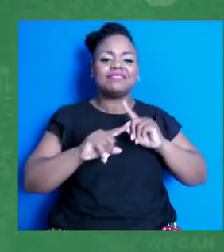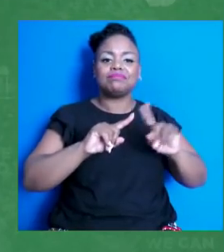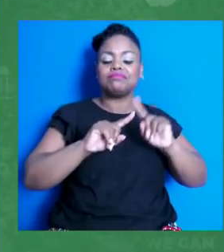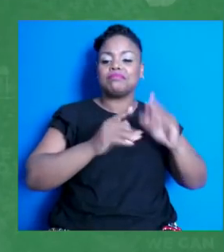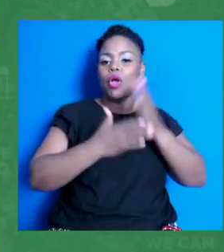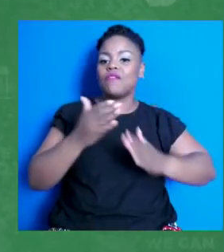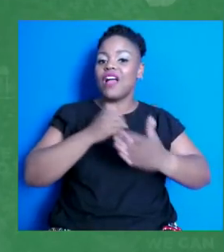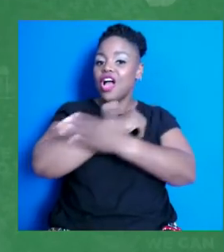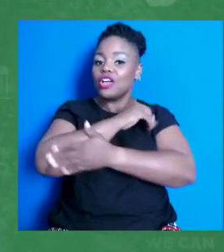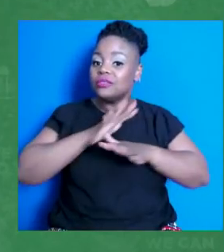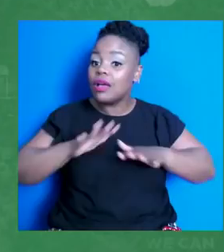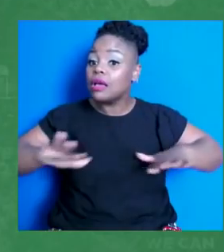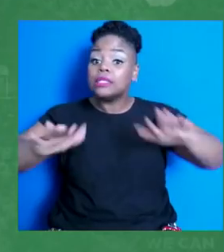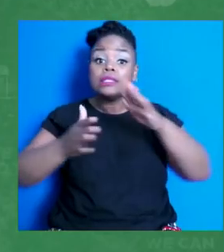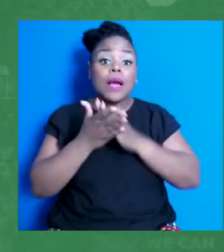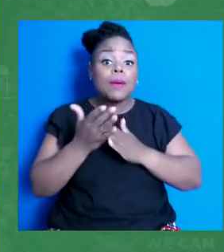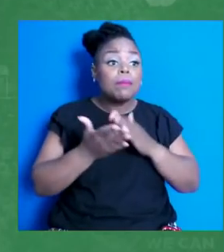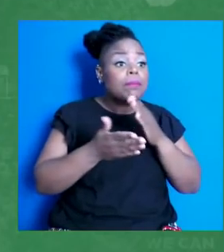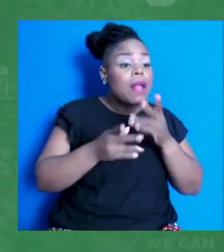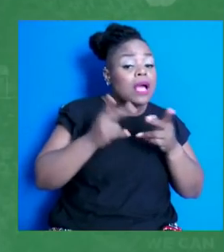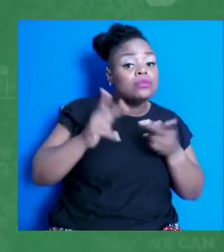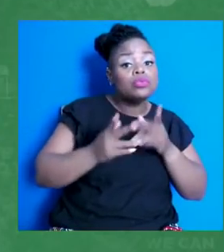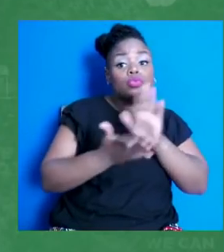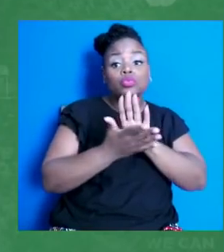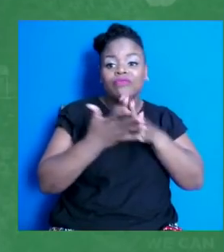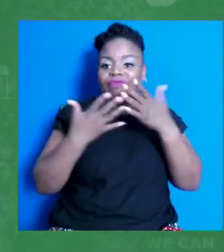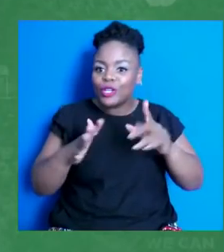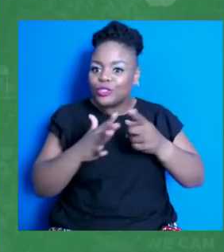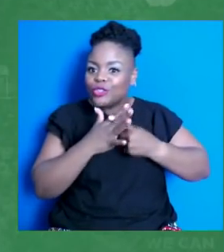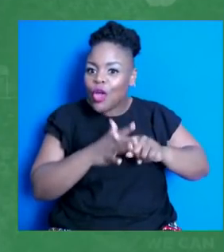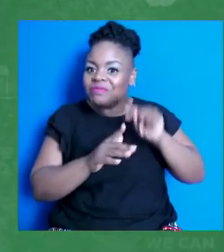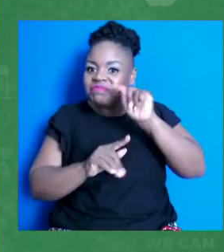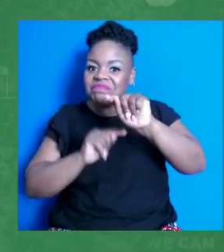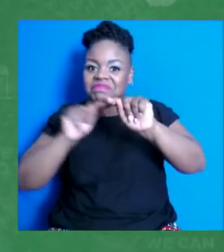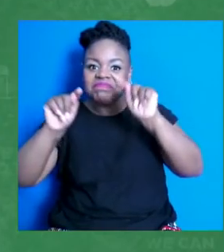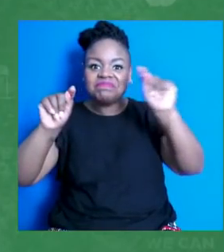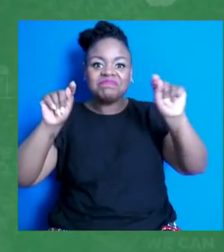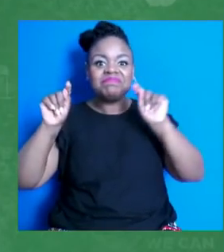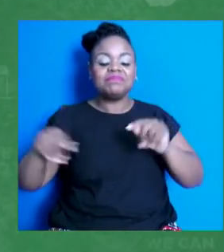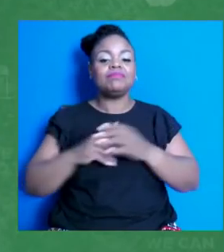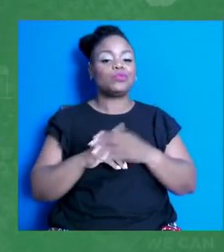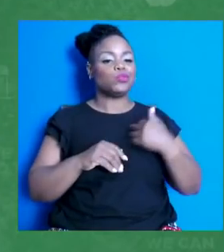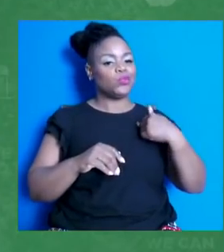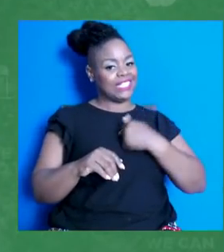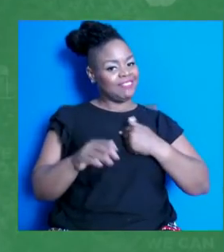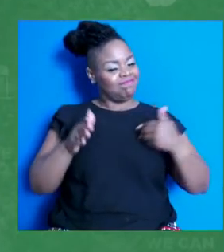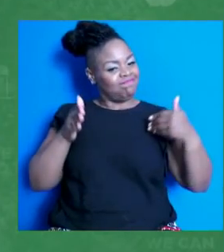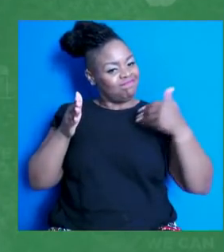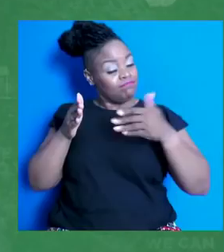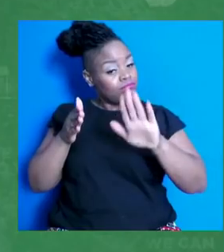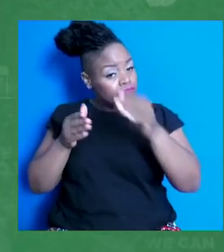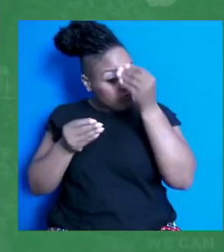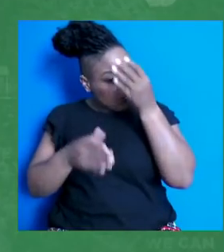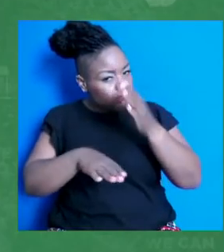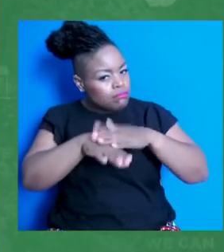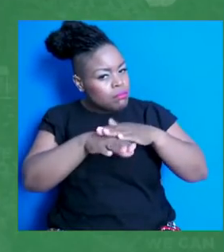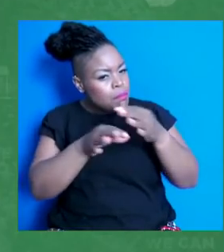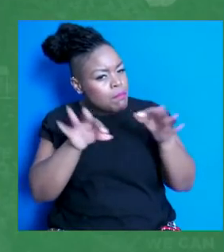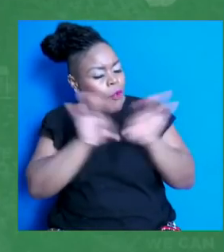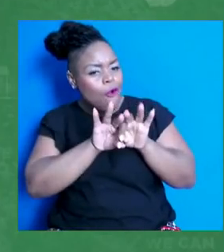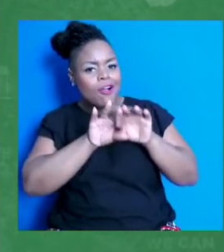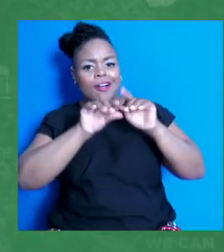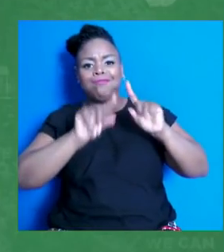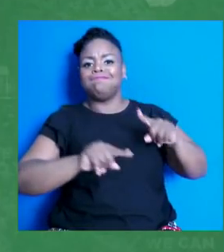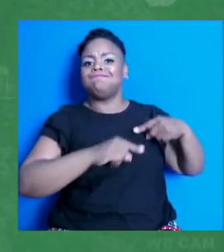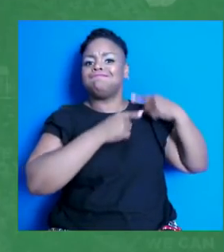As we get closer to that time, it's more important than ever to get vaccinated against COVID-19. We